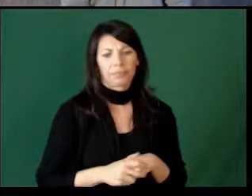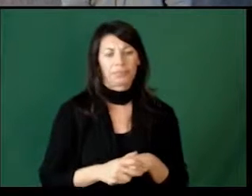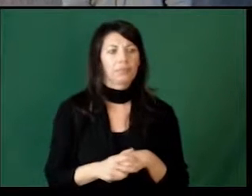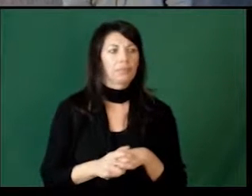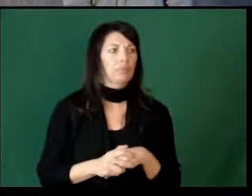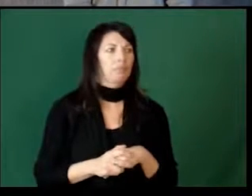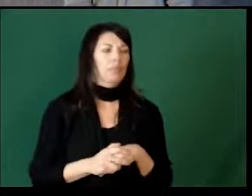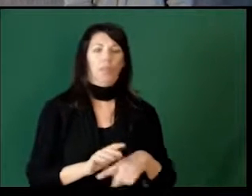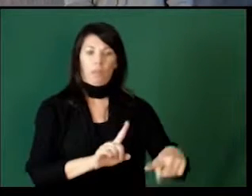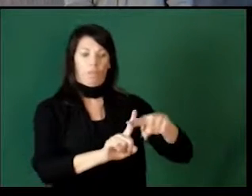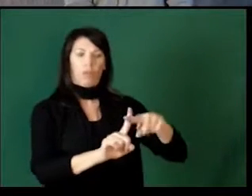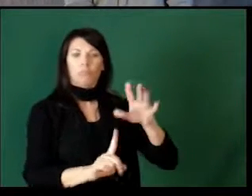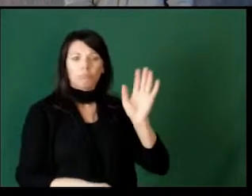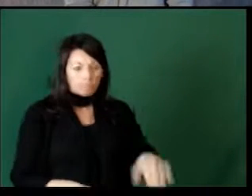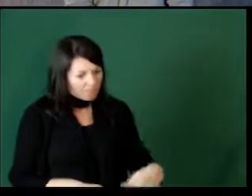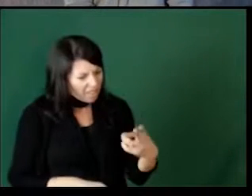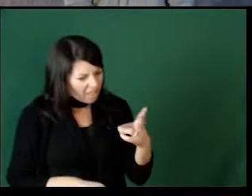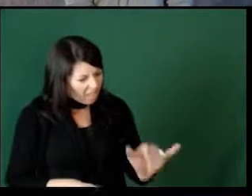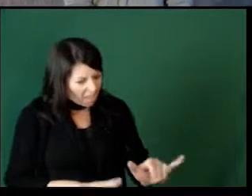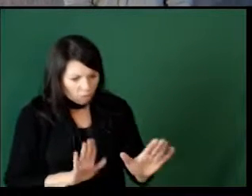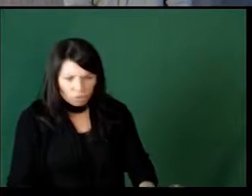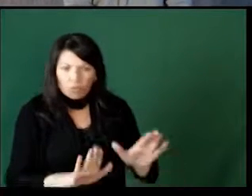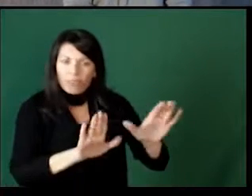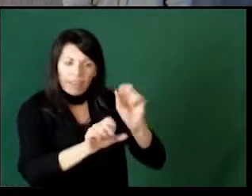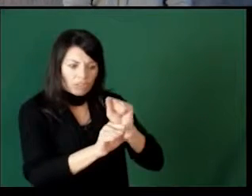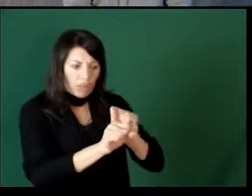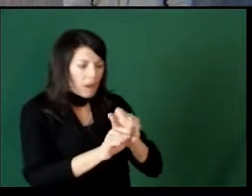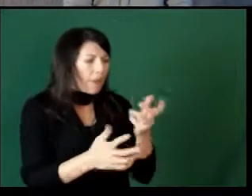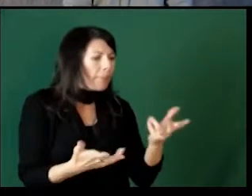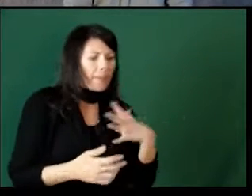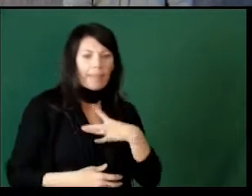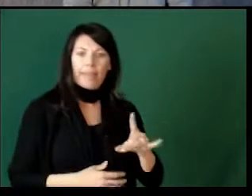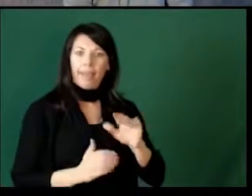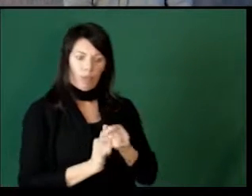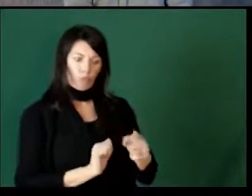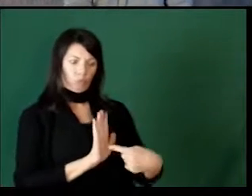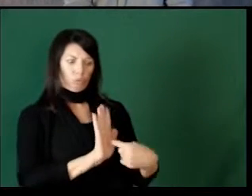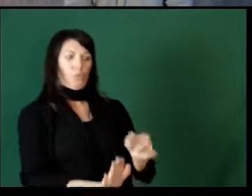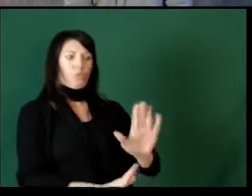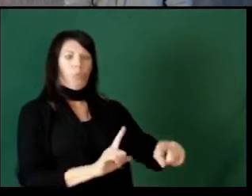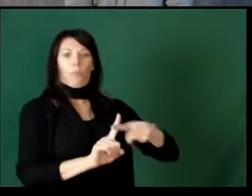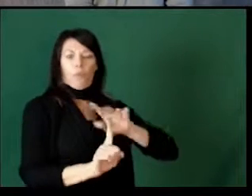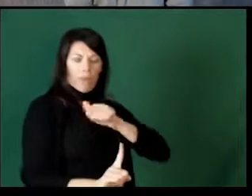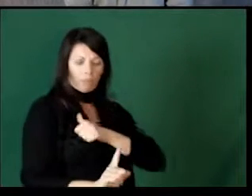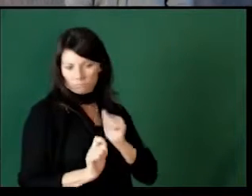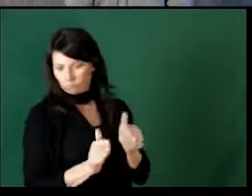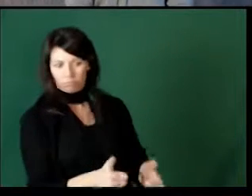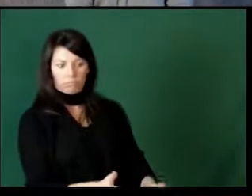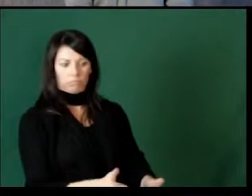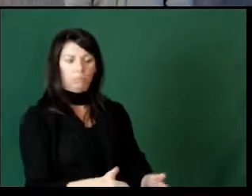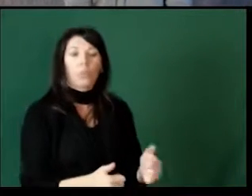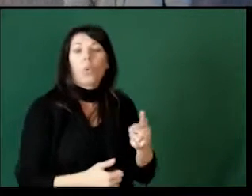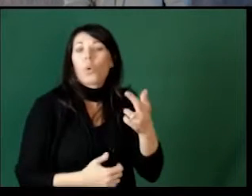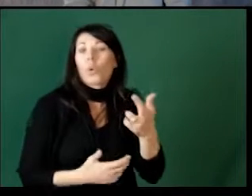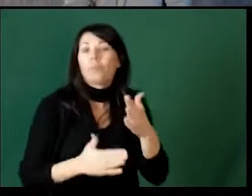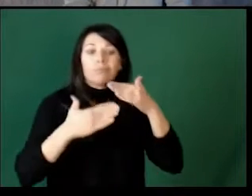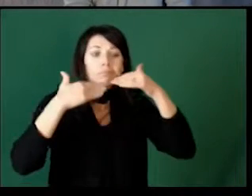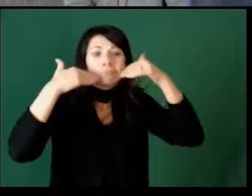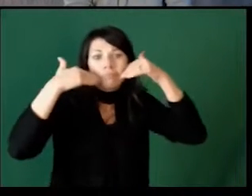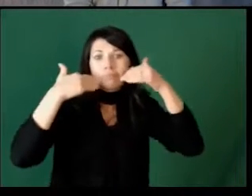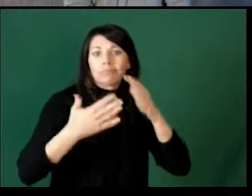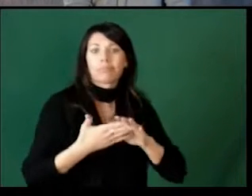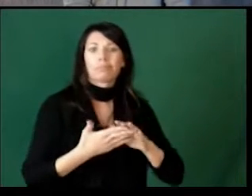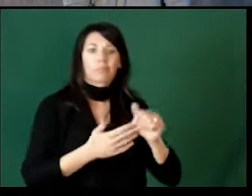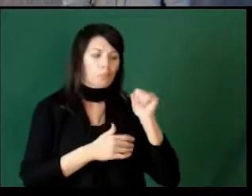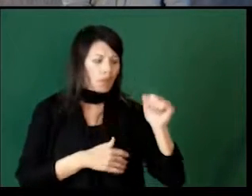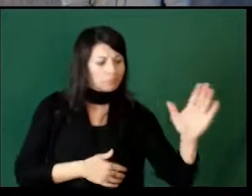example, a positive can be, hey, great job, I really liked how you showed your positive attitude during that. Or it can